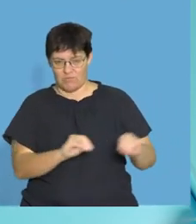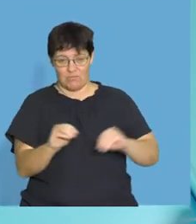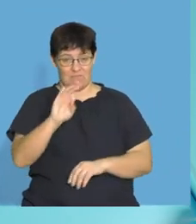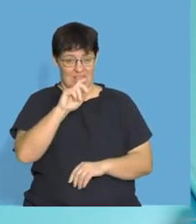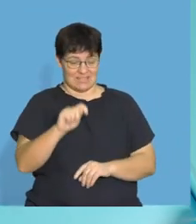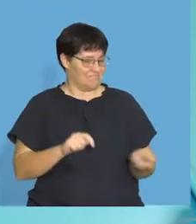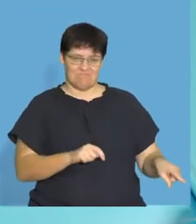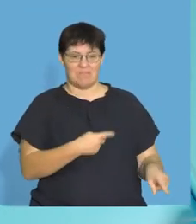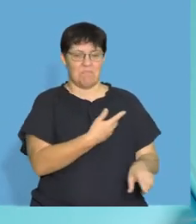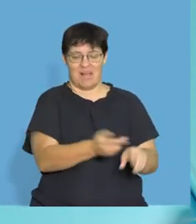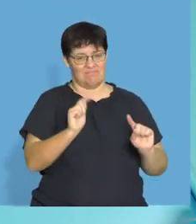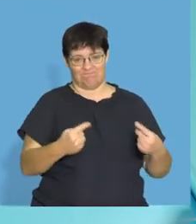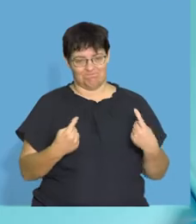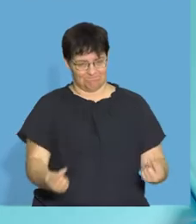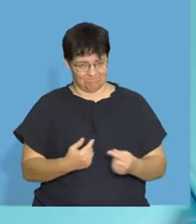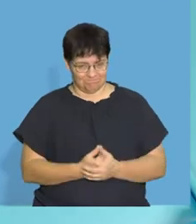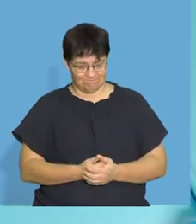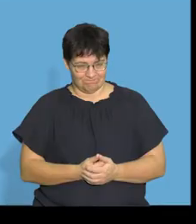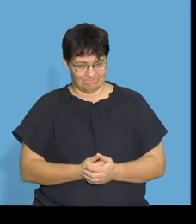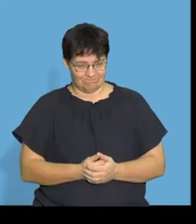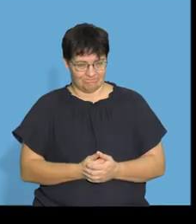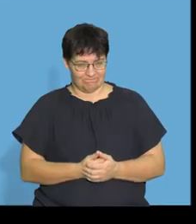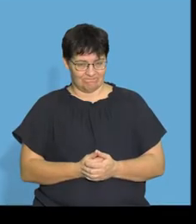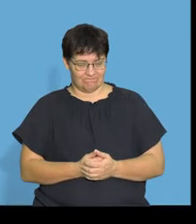to transport fat around our body.